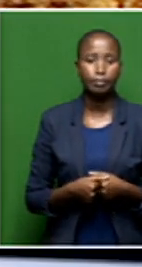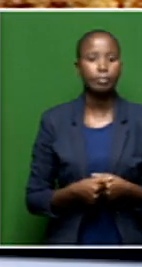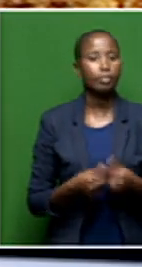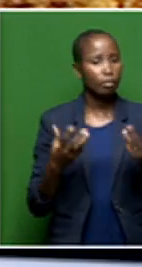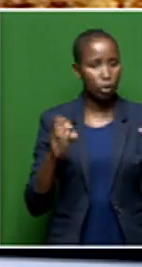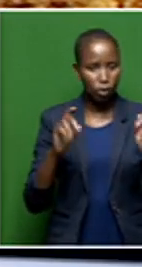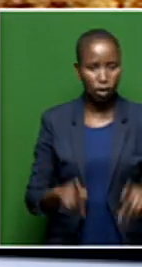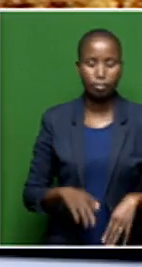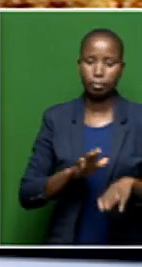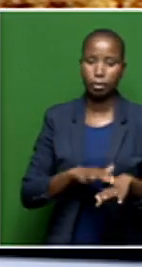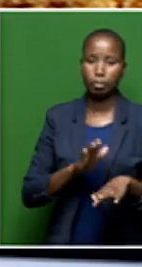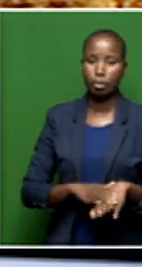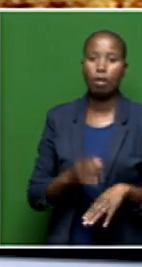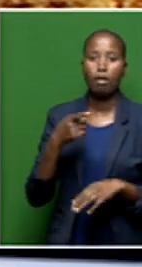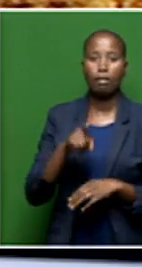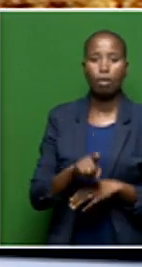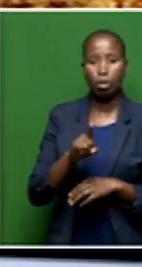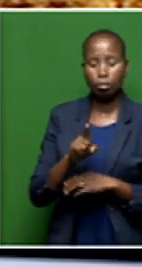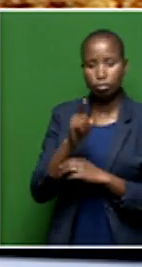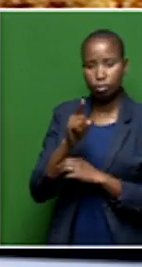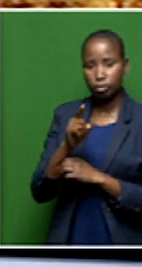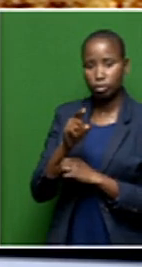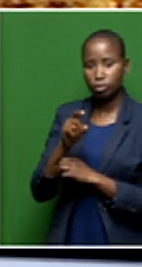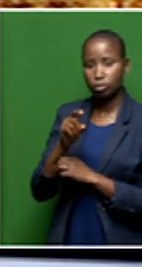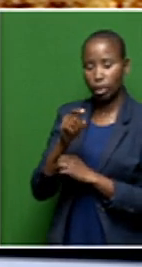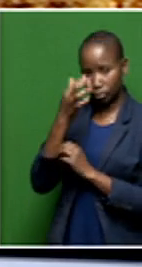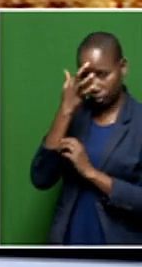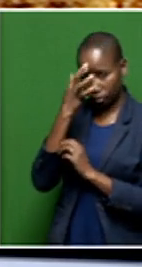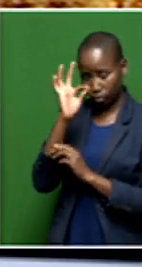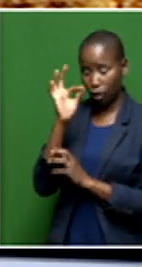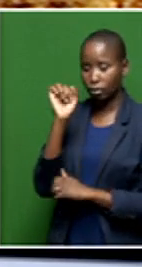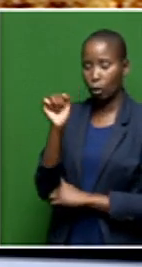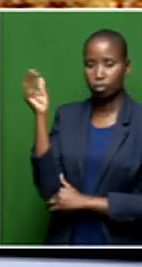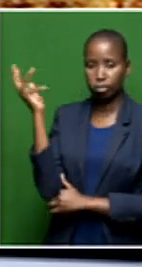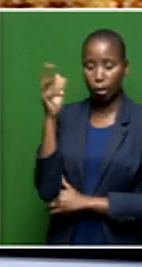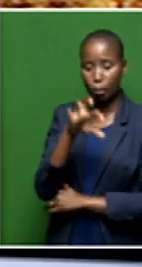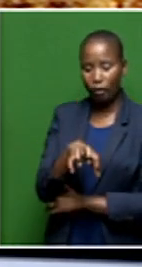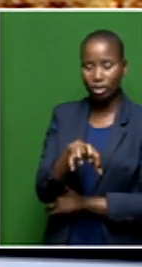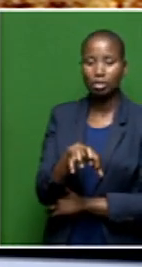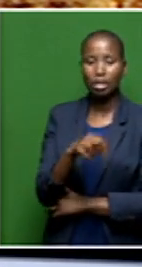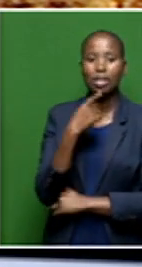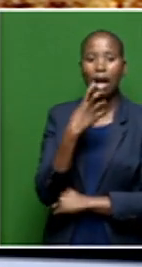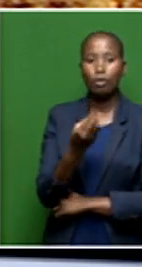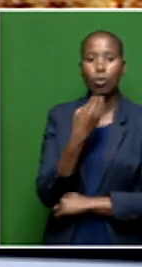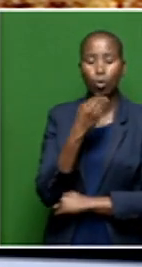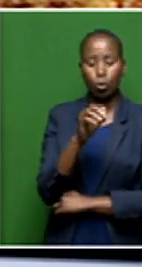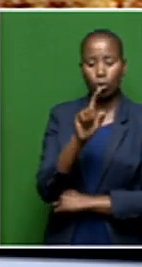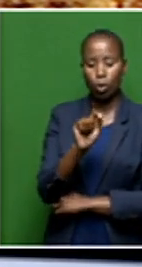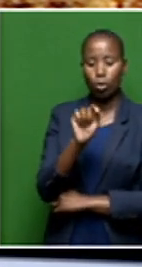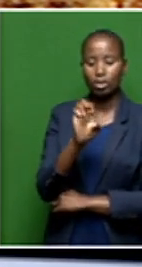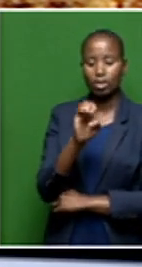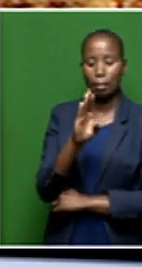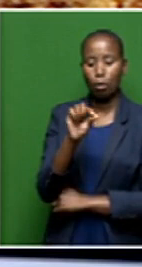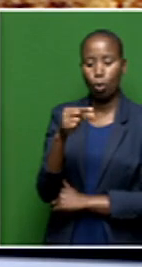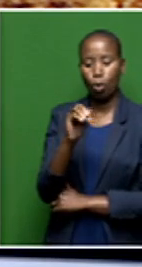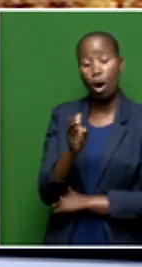All right. For more on the state of the province, let's get a report from Taboho Paikedi. She's in Mahikeng at the moment